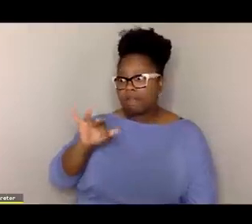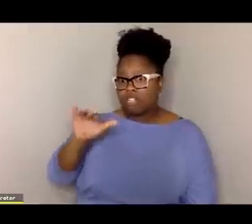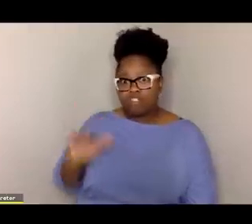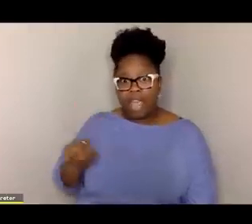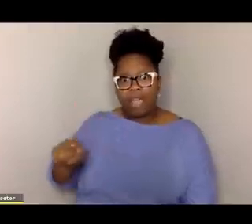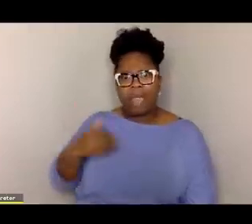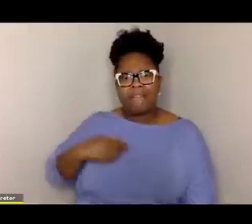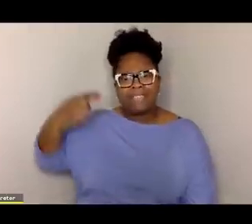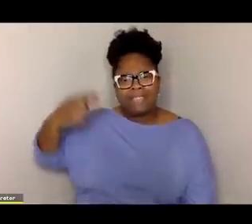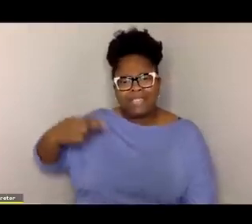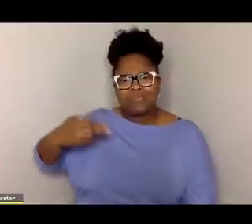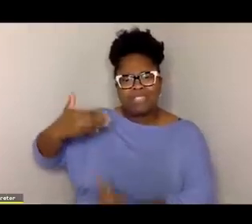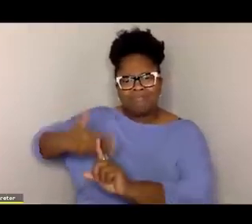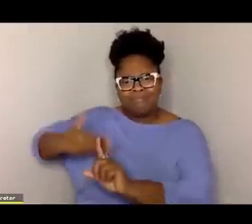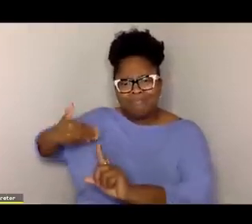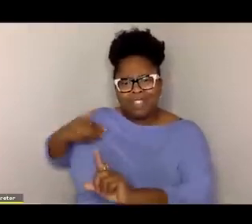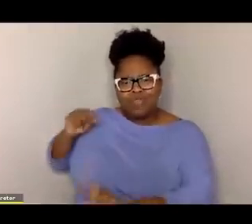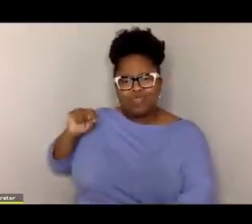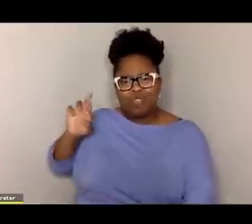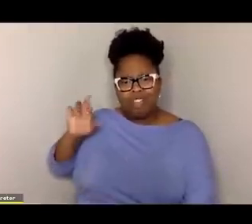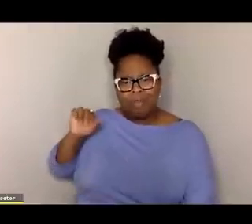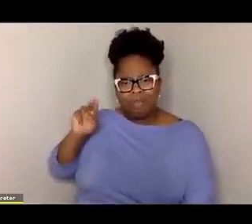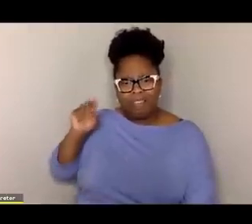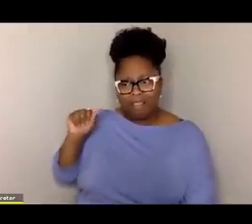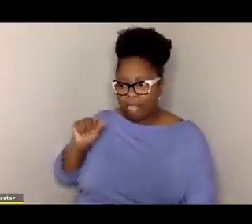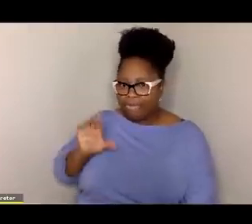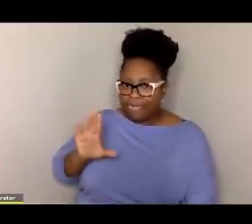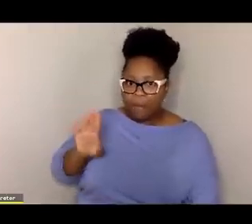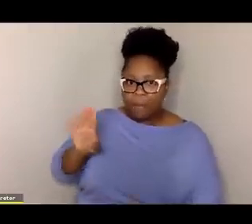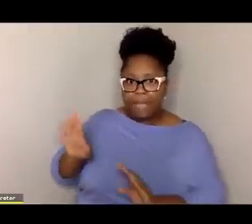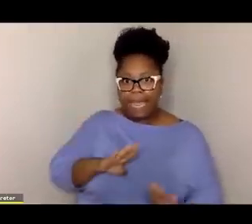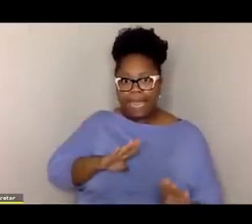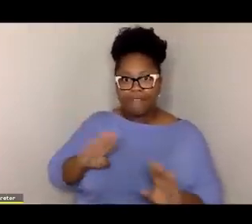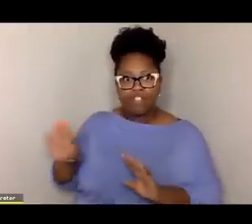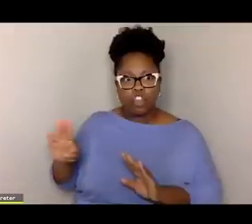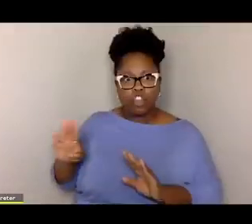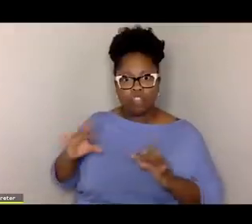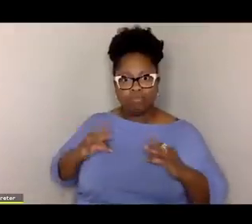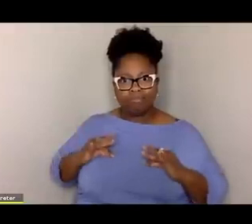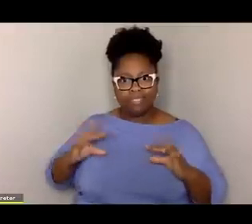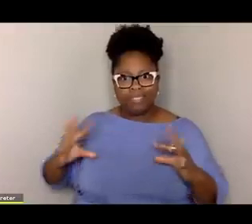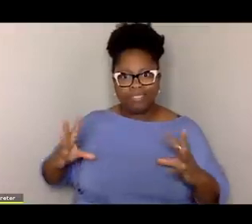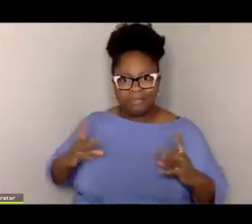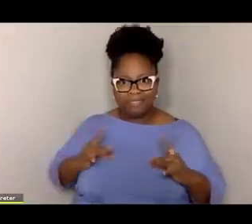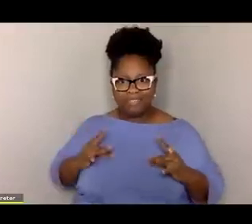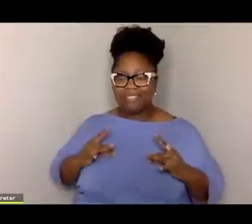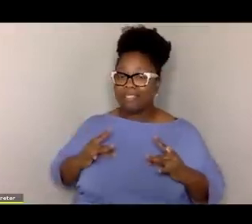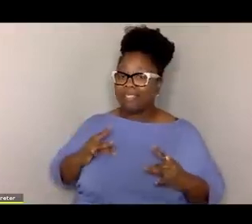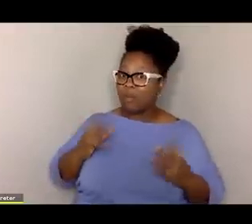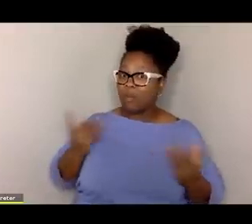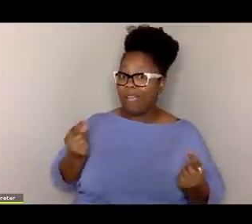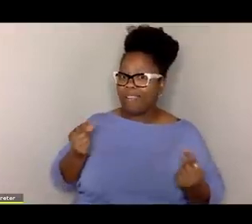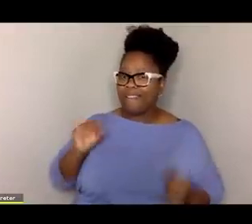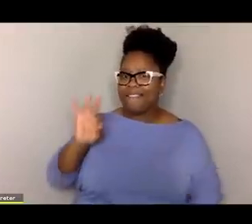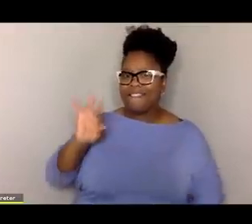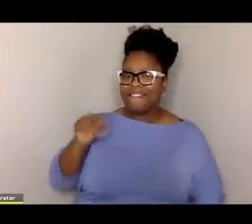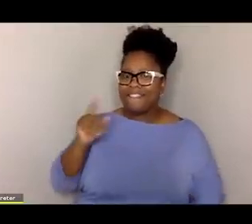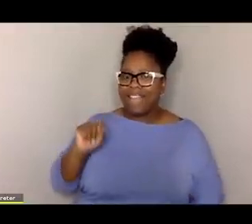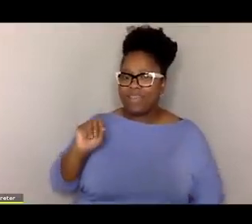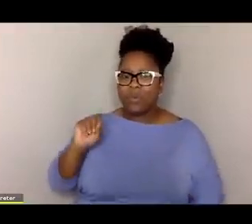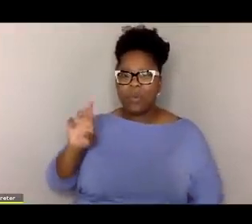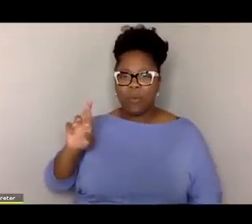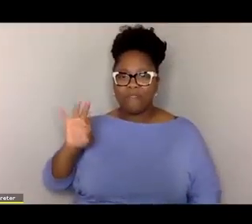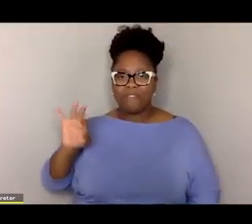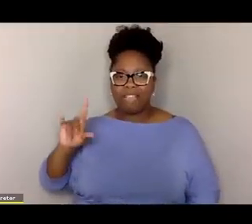If a child has a history of trauma, it's because the behavior is kind of a manifestation at times of the fight or flight